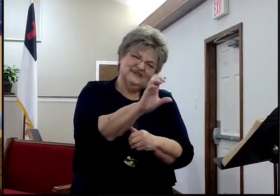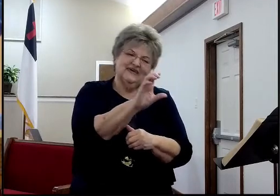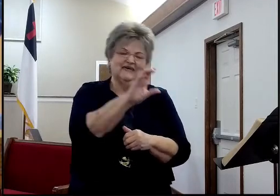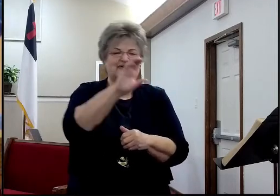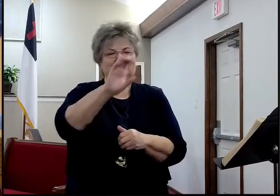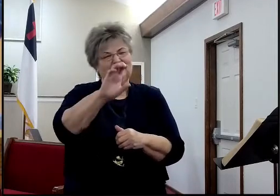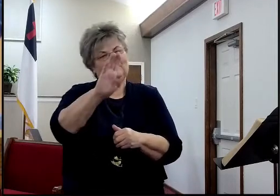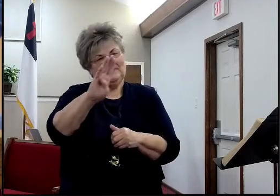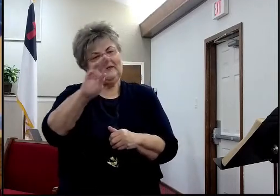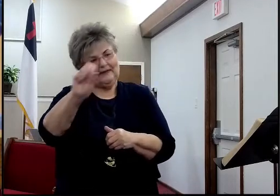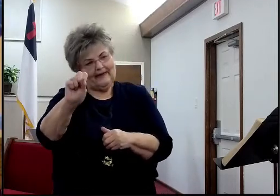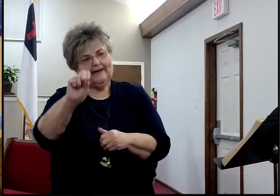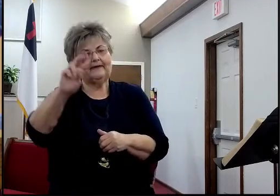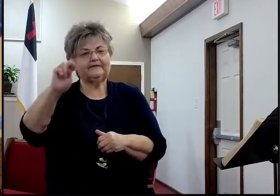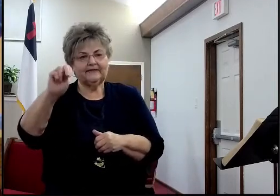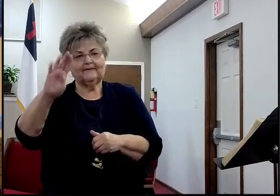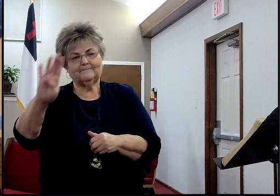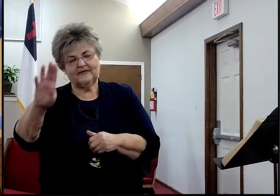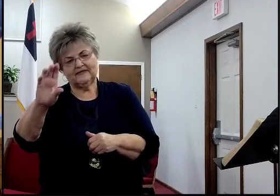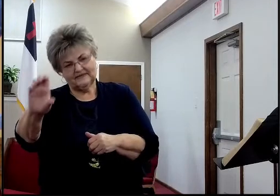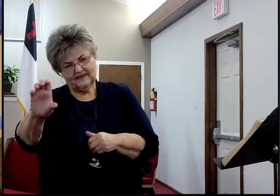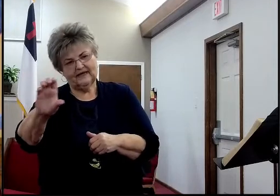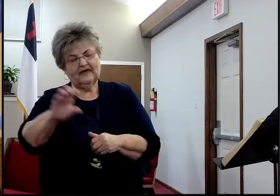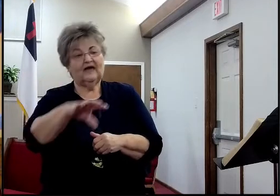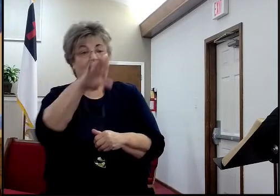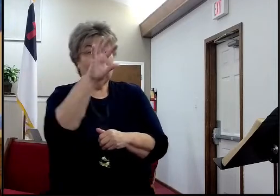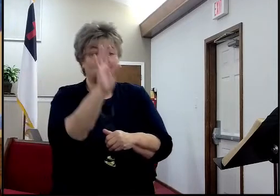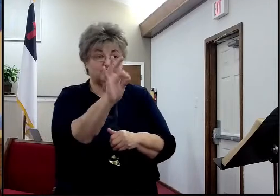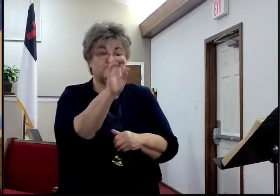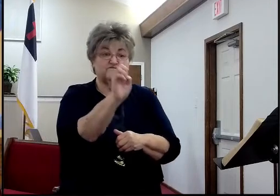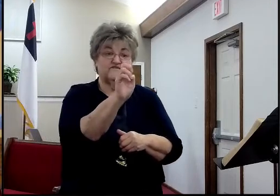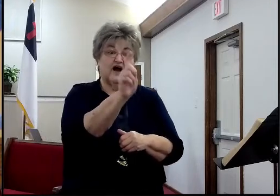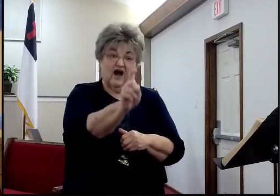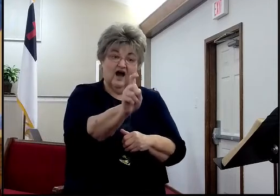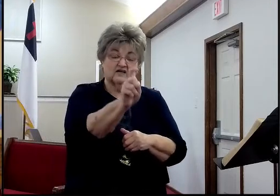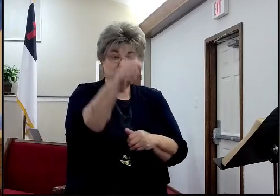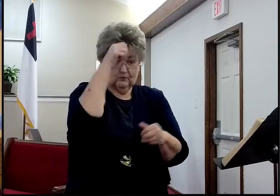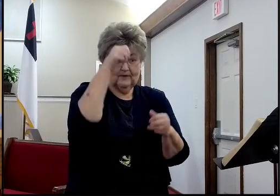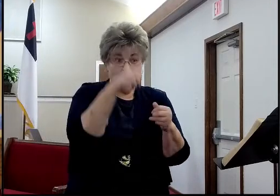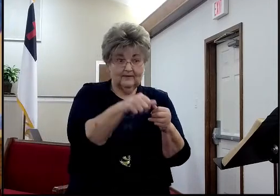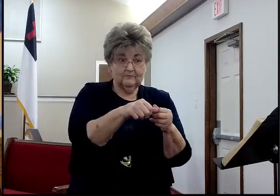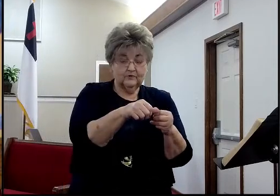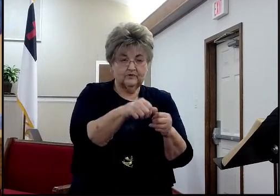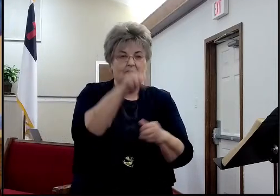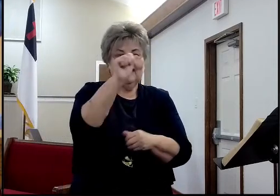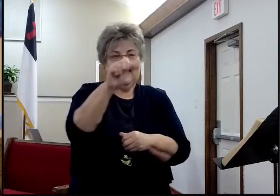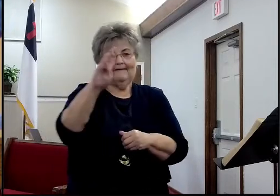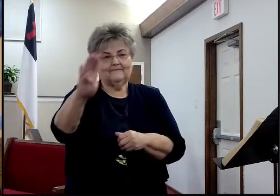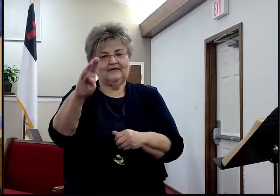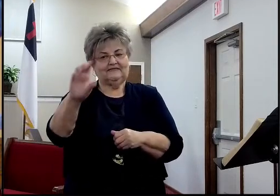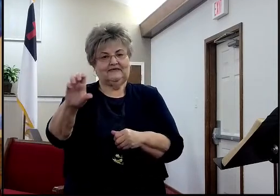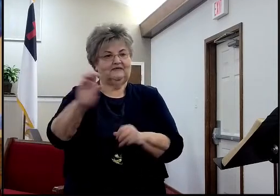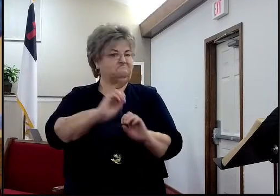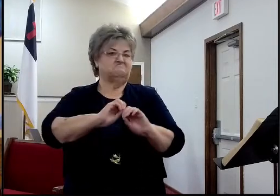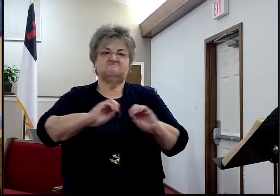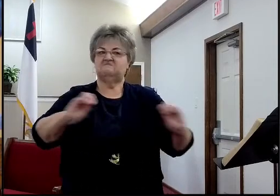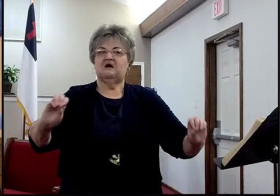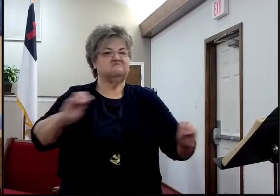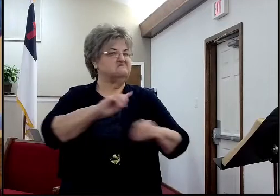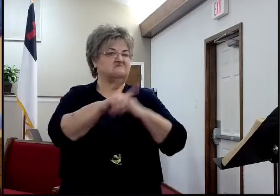Fox had prominently, remembering 9-11, had all kinds of stuff, ABC had nothing about it at all,